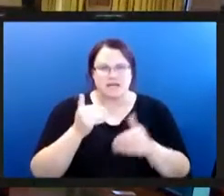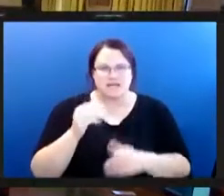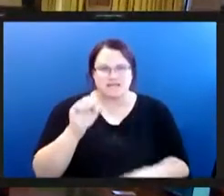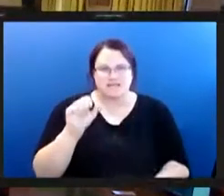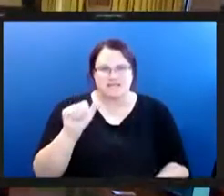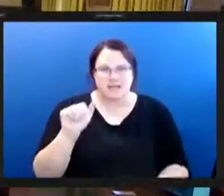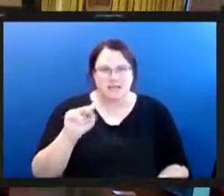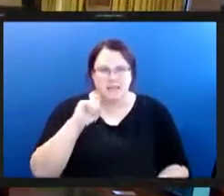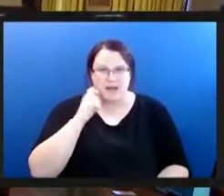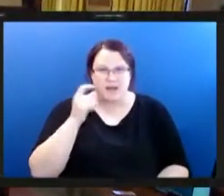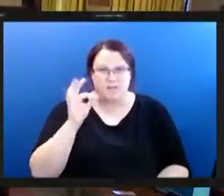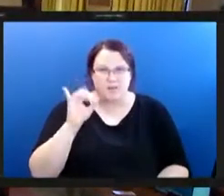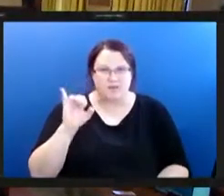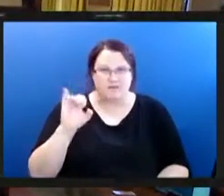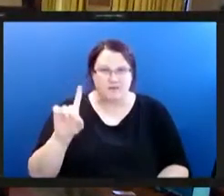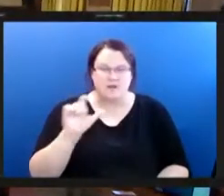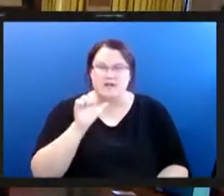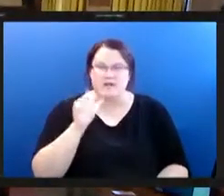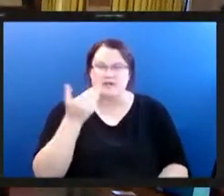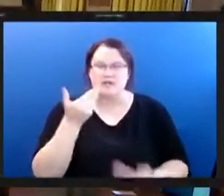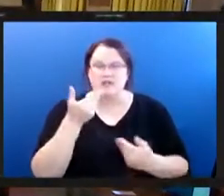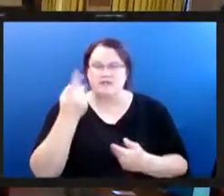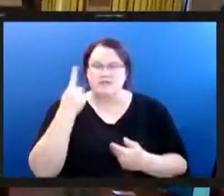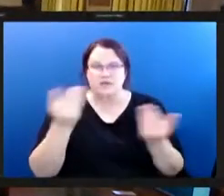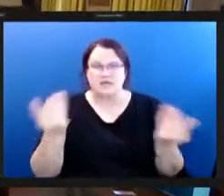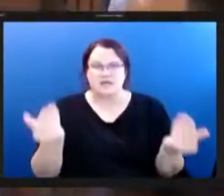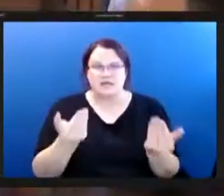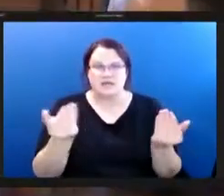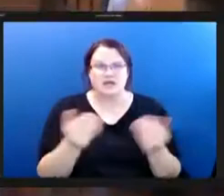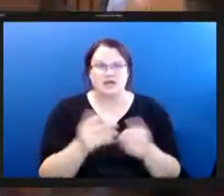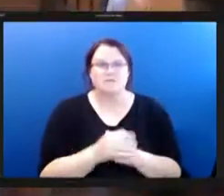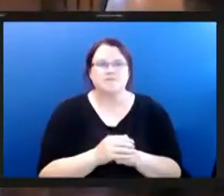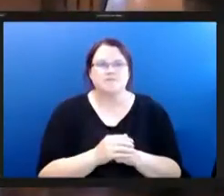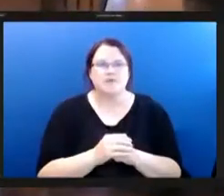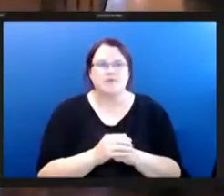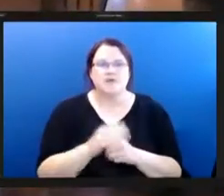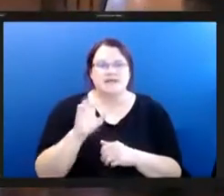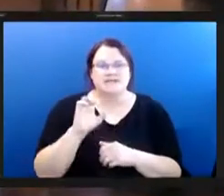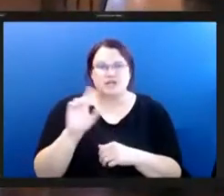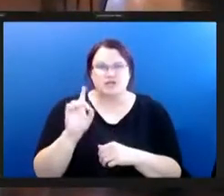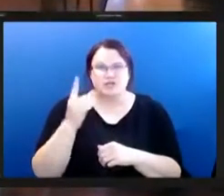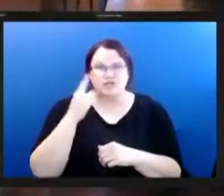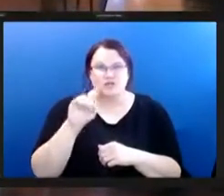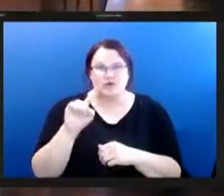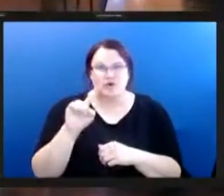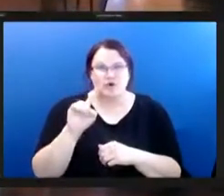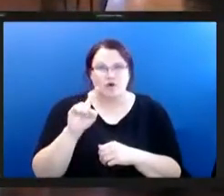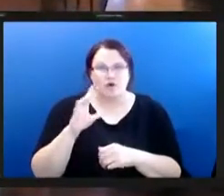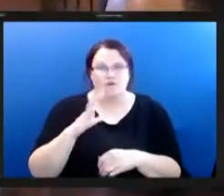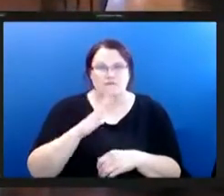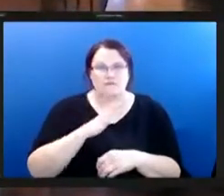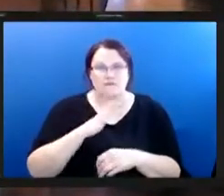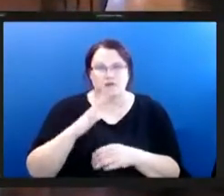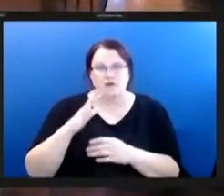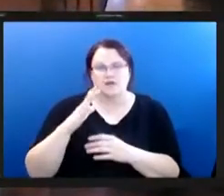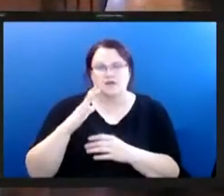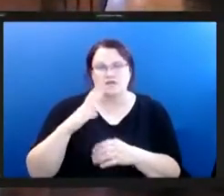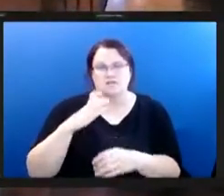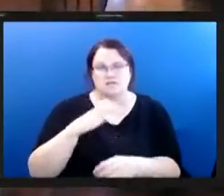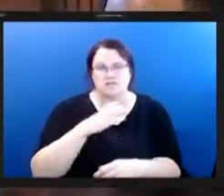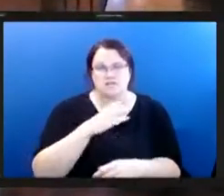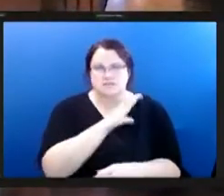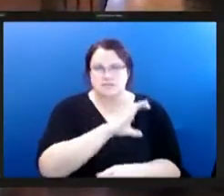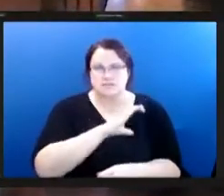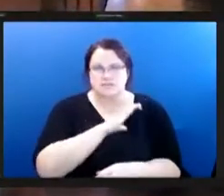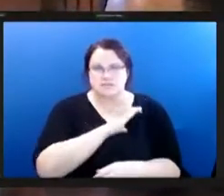thank you for being here and listening my name is joanna deming i'm the executive director for fine view and perry hilltop citizens councils i'm here to